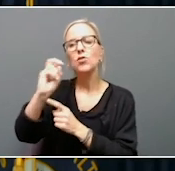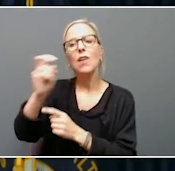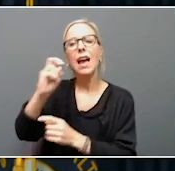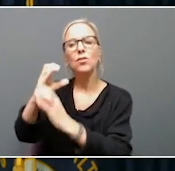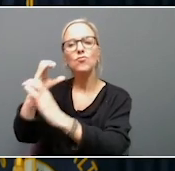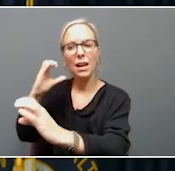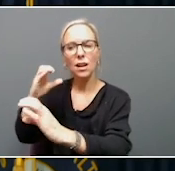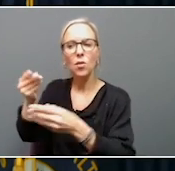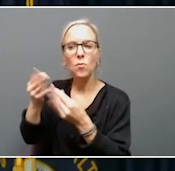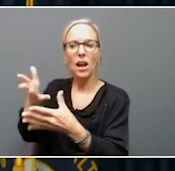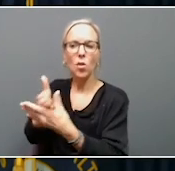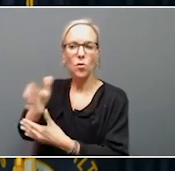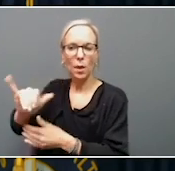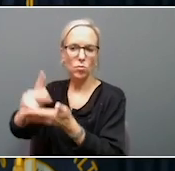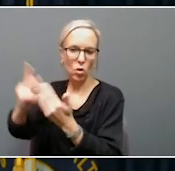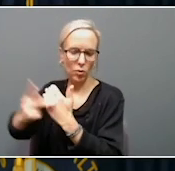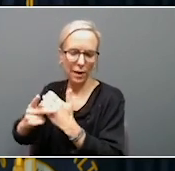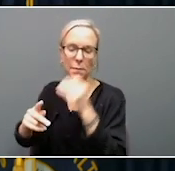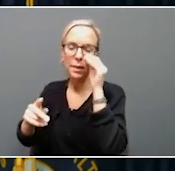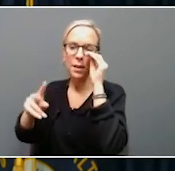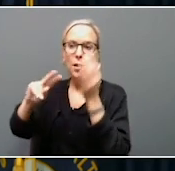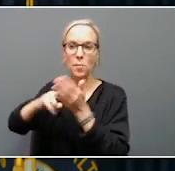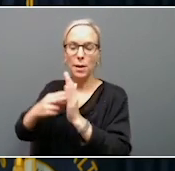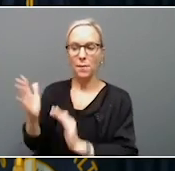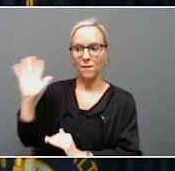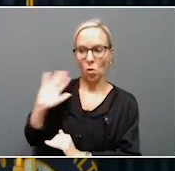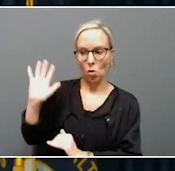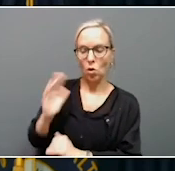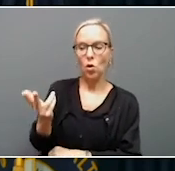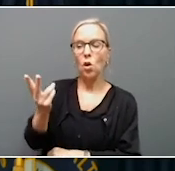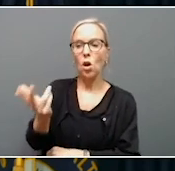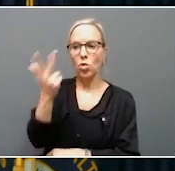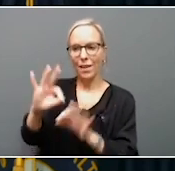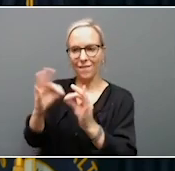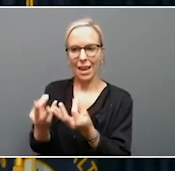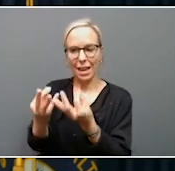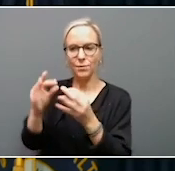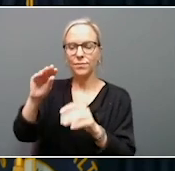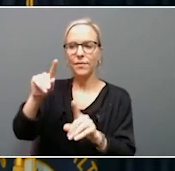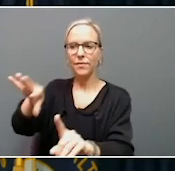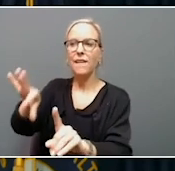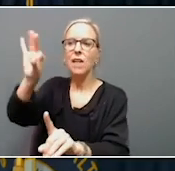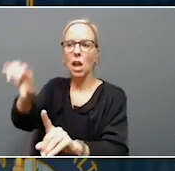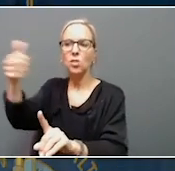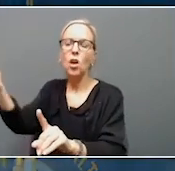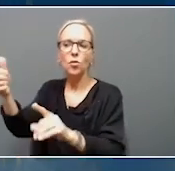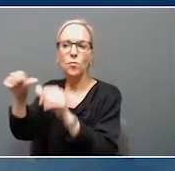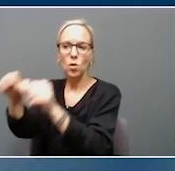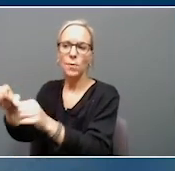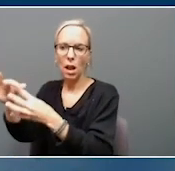through the program. That's three fewer families. That's three families that have found a more permanent option. Three fewer trailers. 76